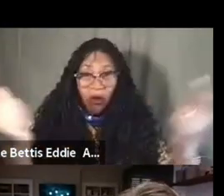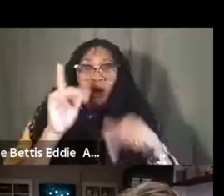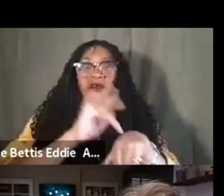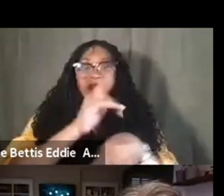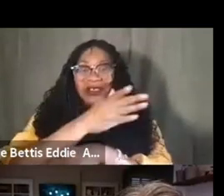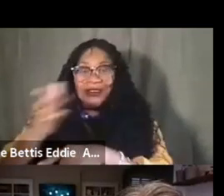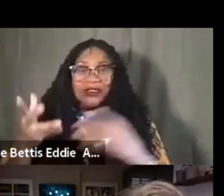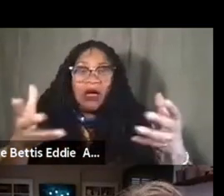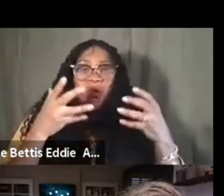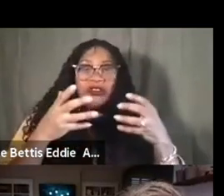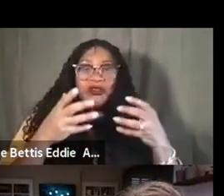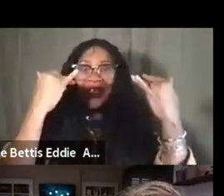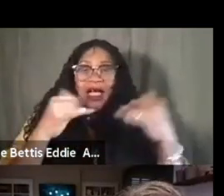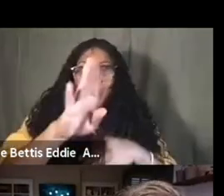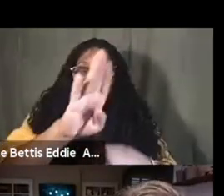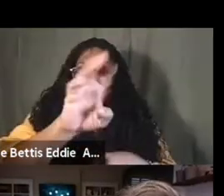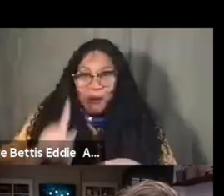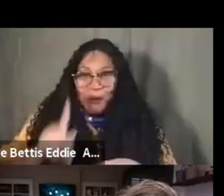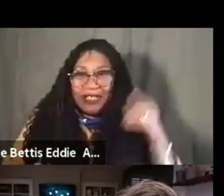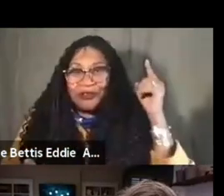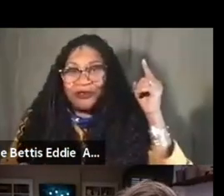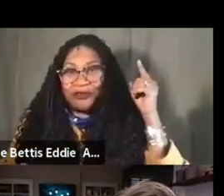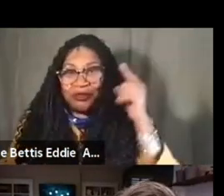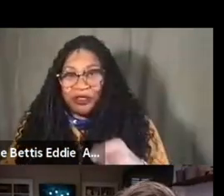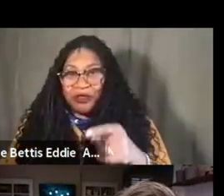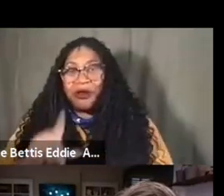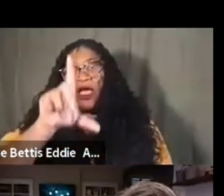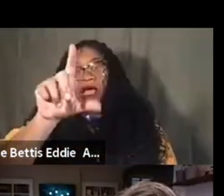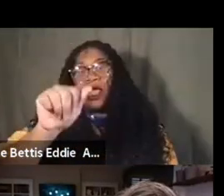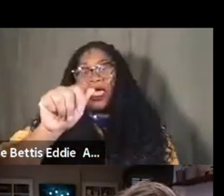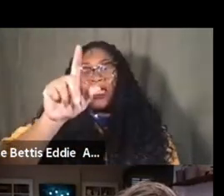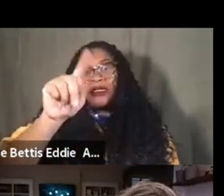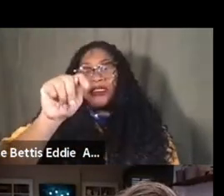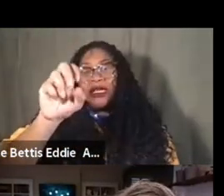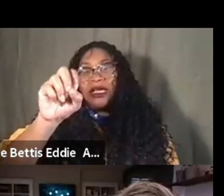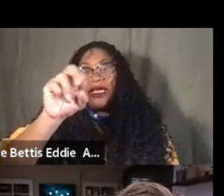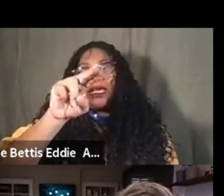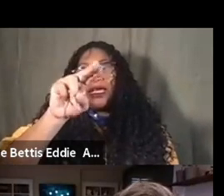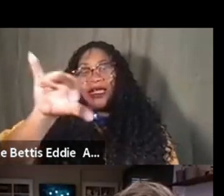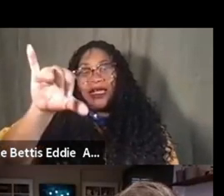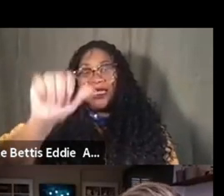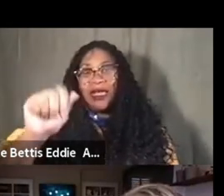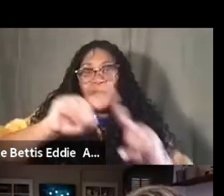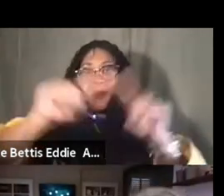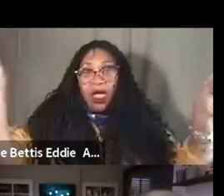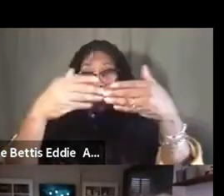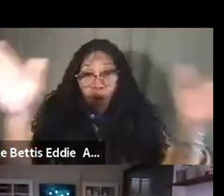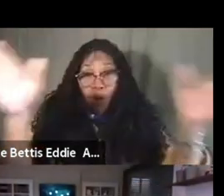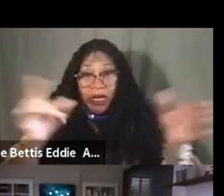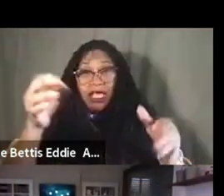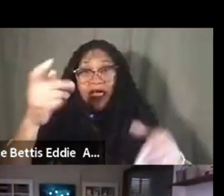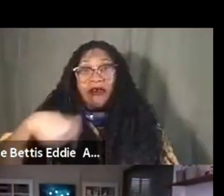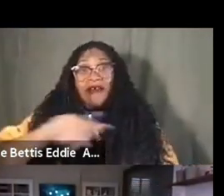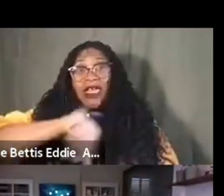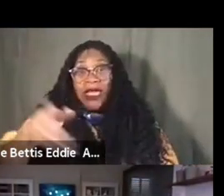moment, so I want to turn it over to, um, to LaTanya, but also open it up such that if you, any of